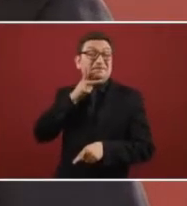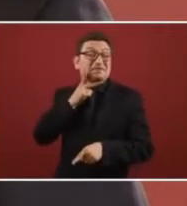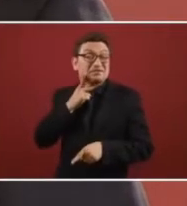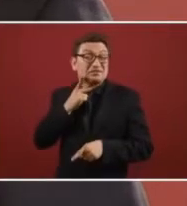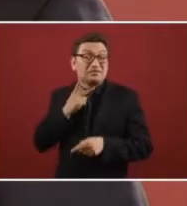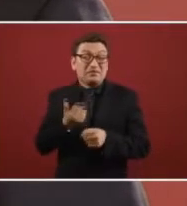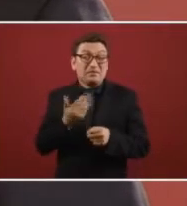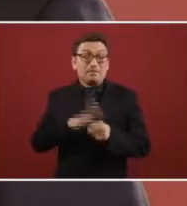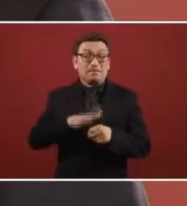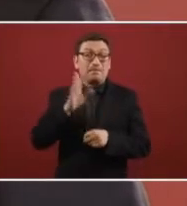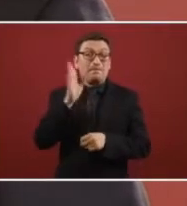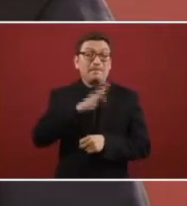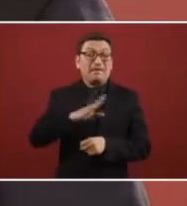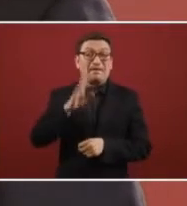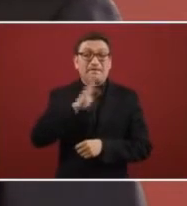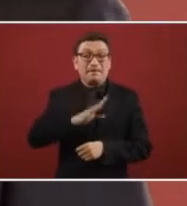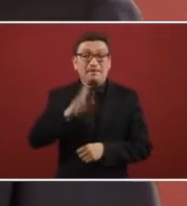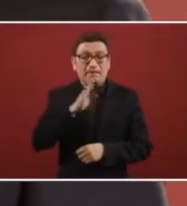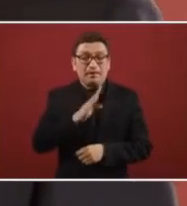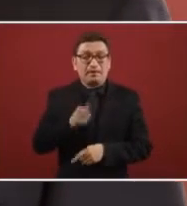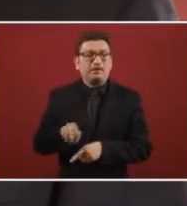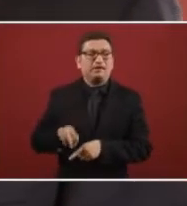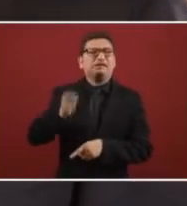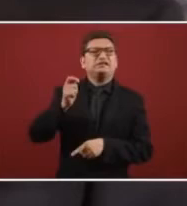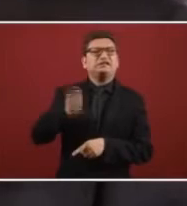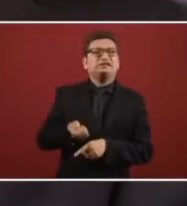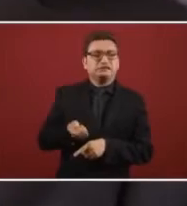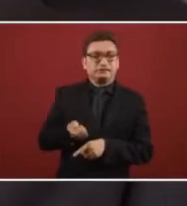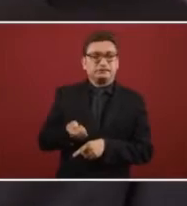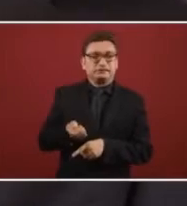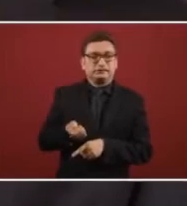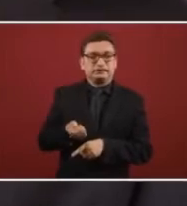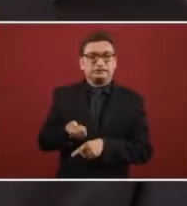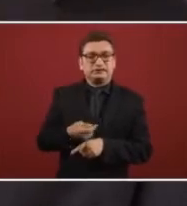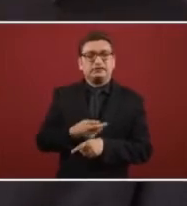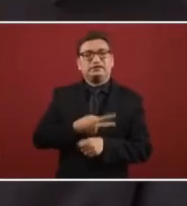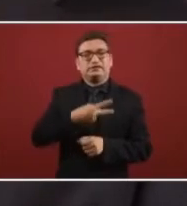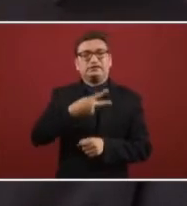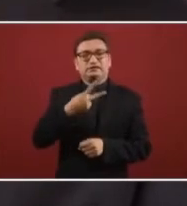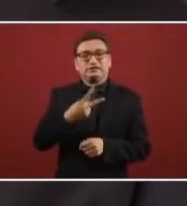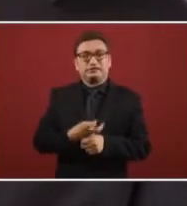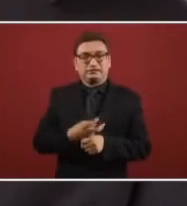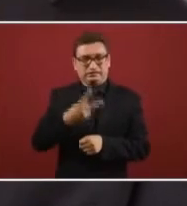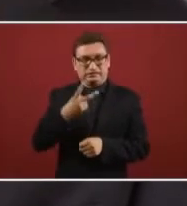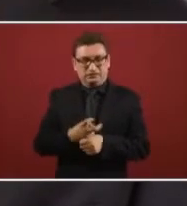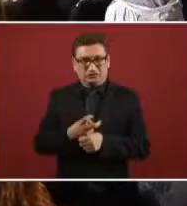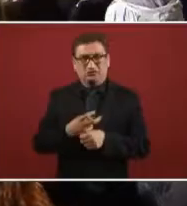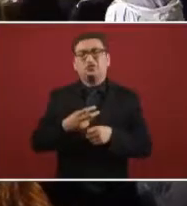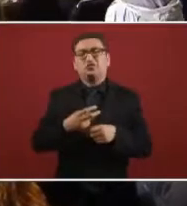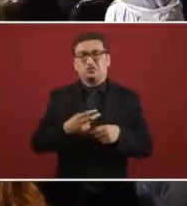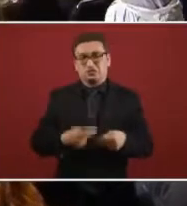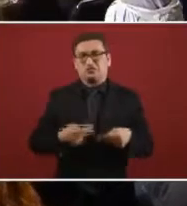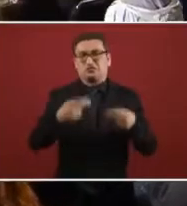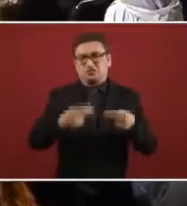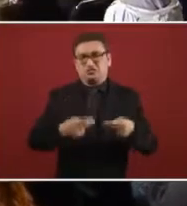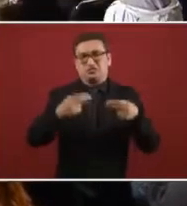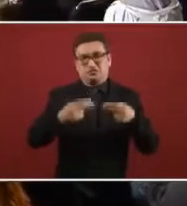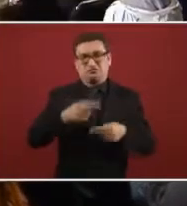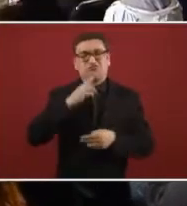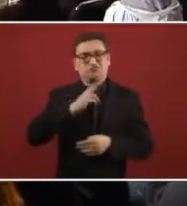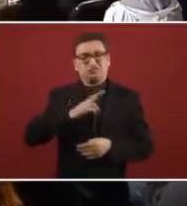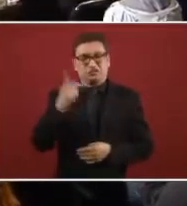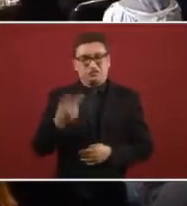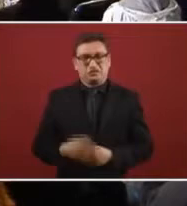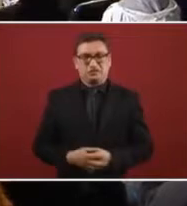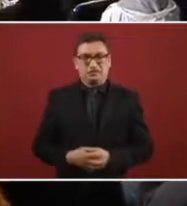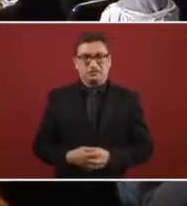administrated is the second best way to make business